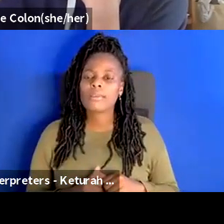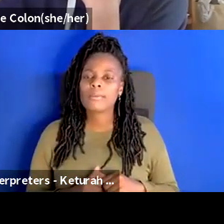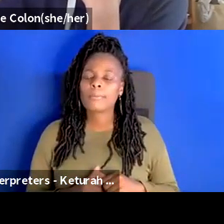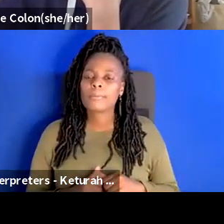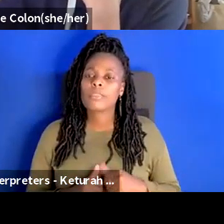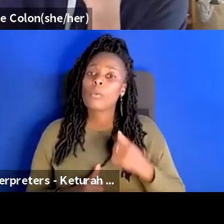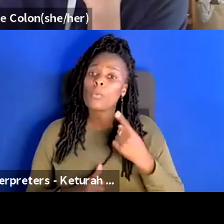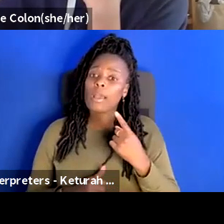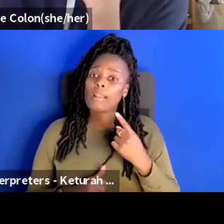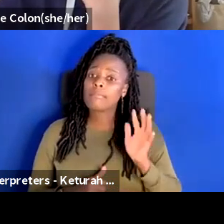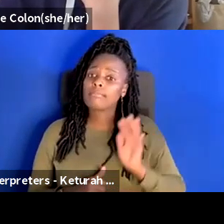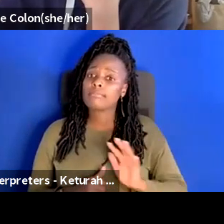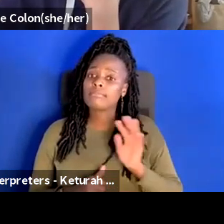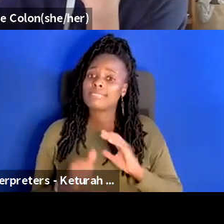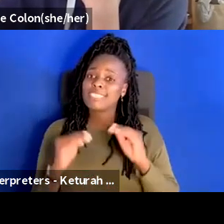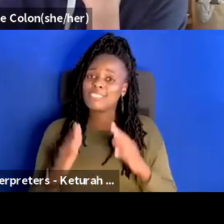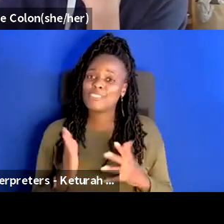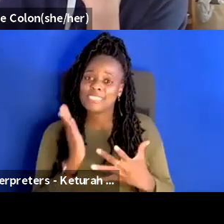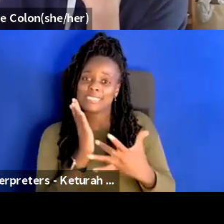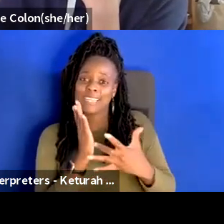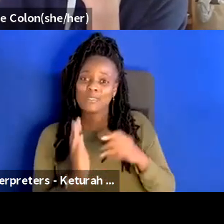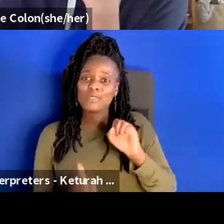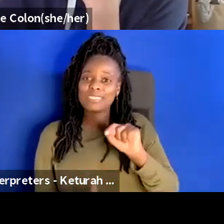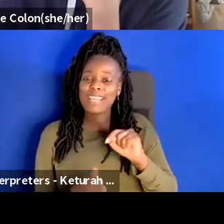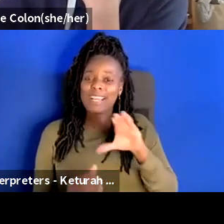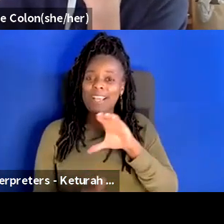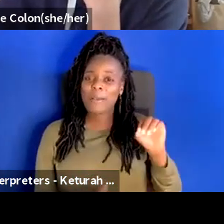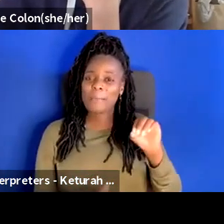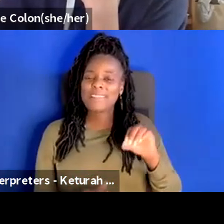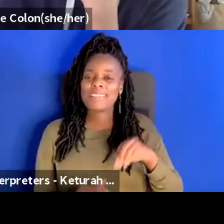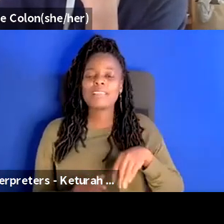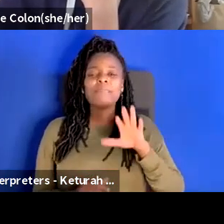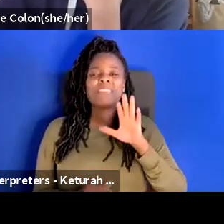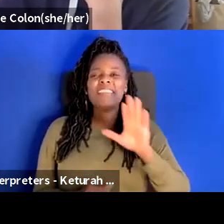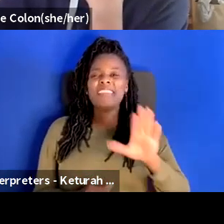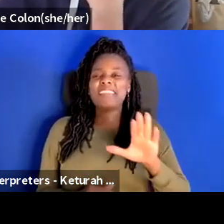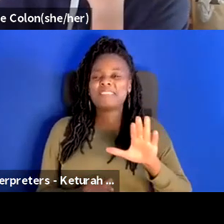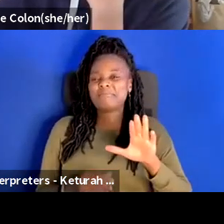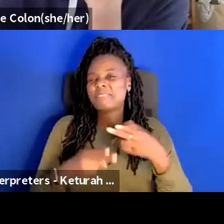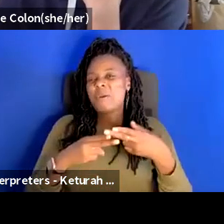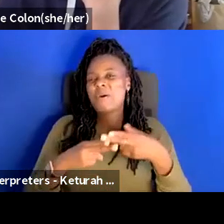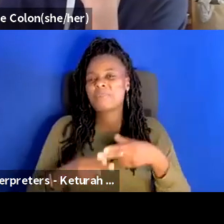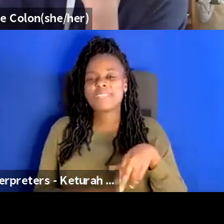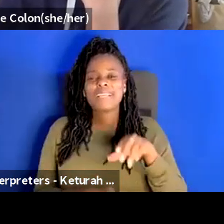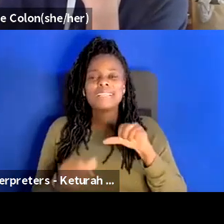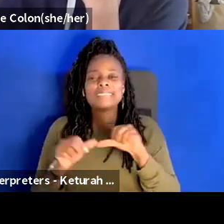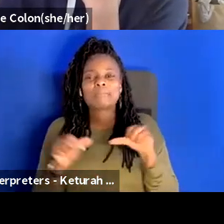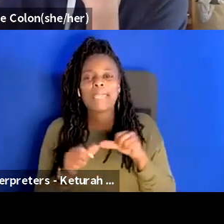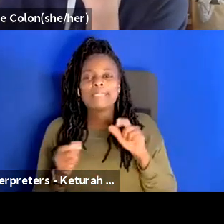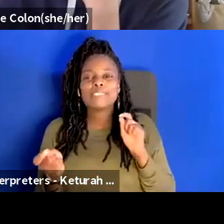technical set company was called space changers and that always stuck with me because i thought it was such a good